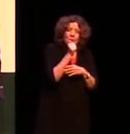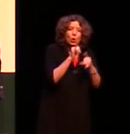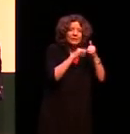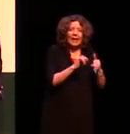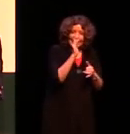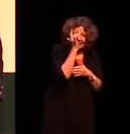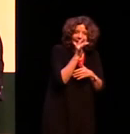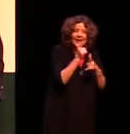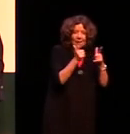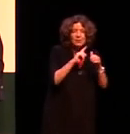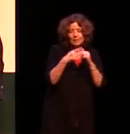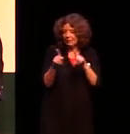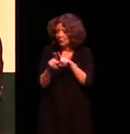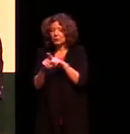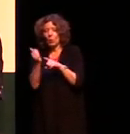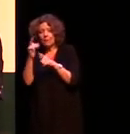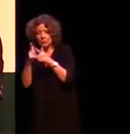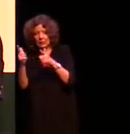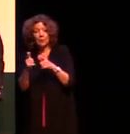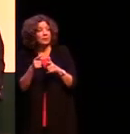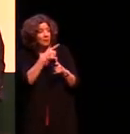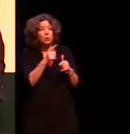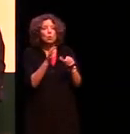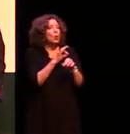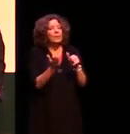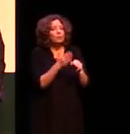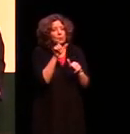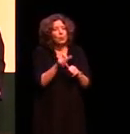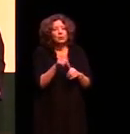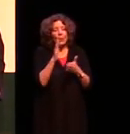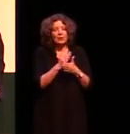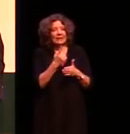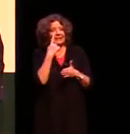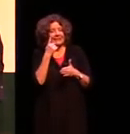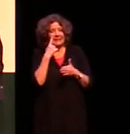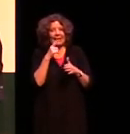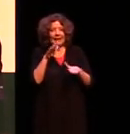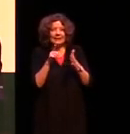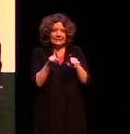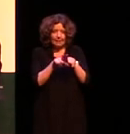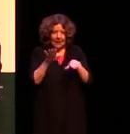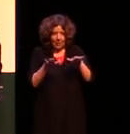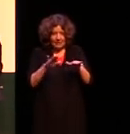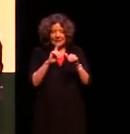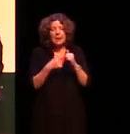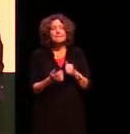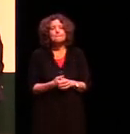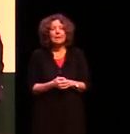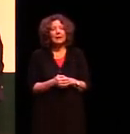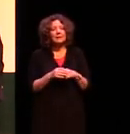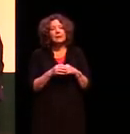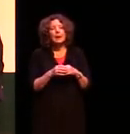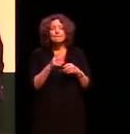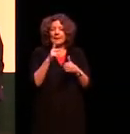not the first person to notice similarities um i think part of the issue is as i said at the